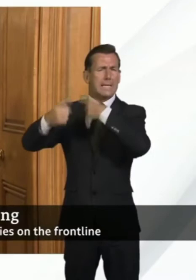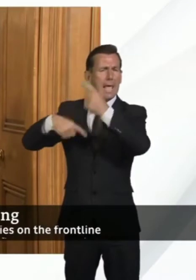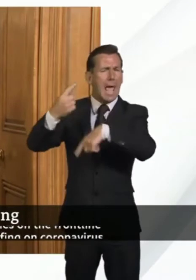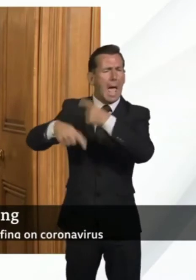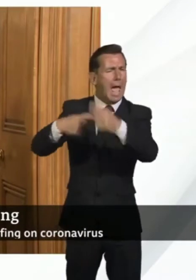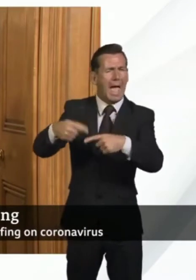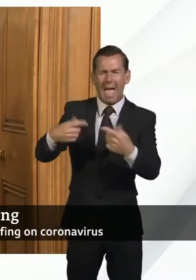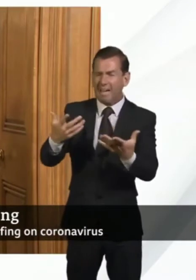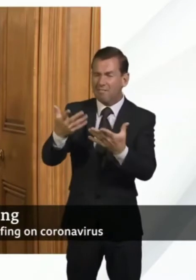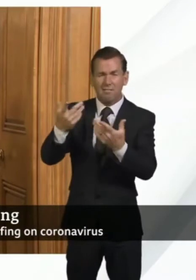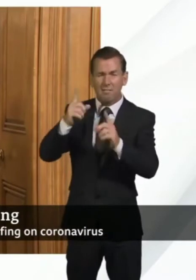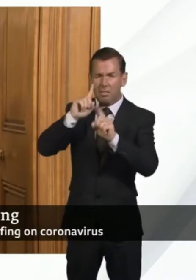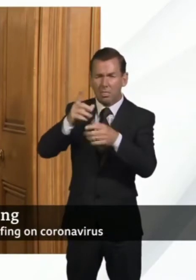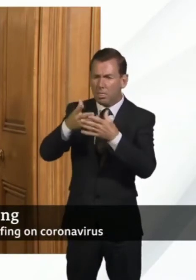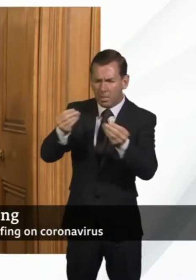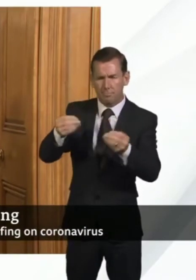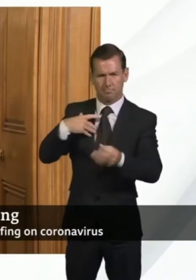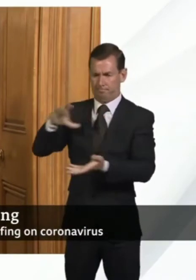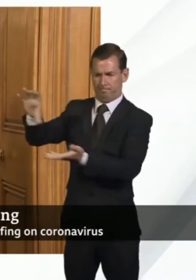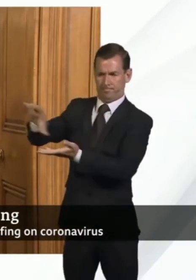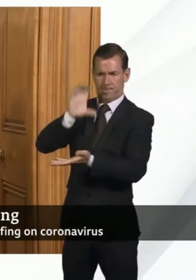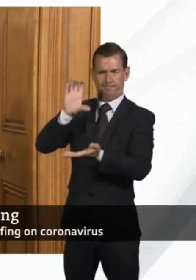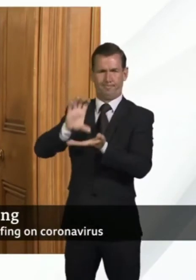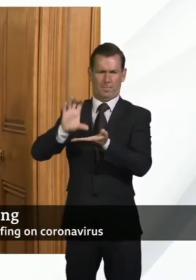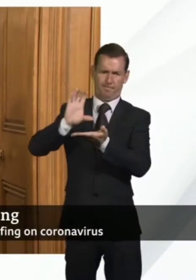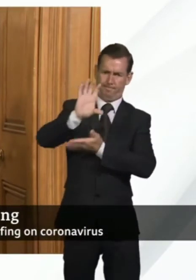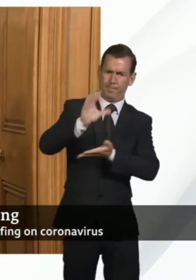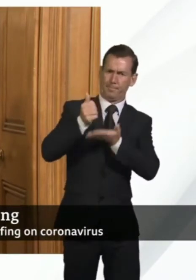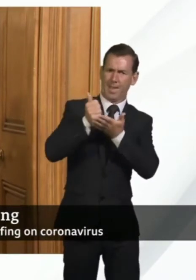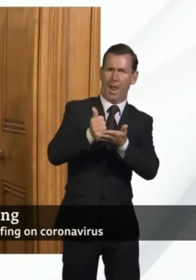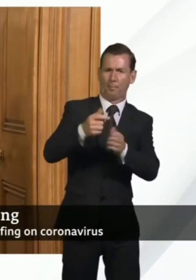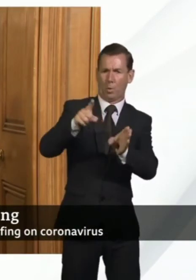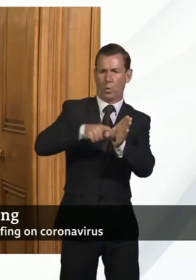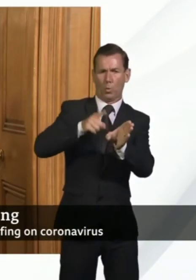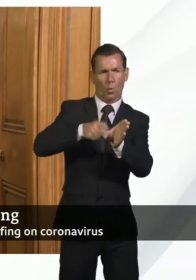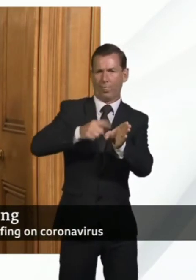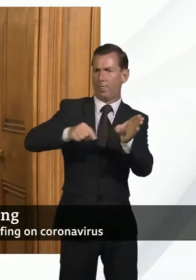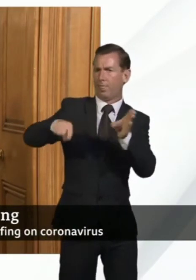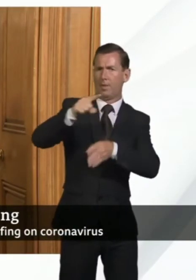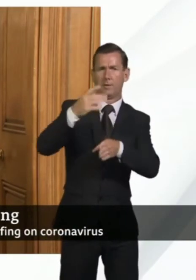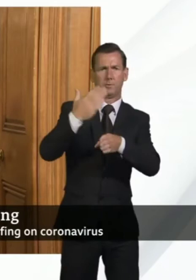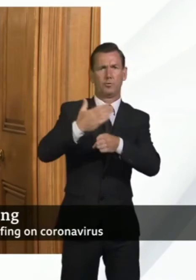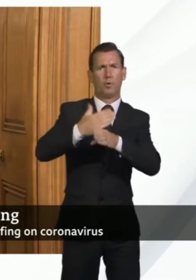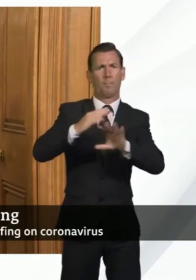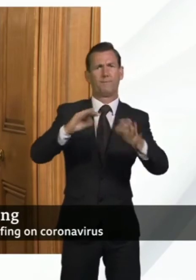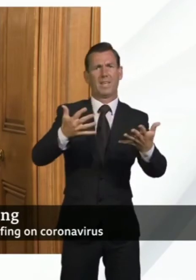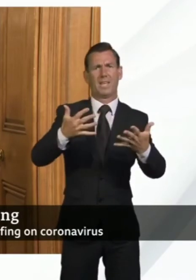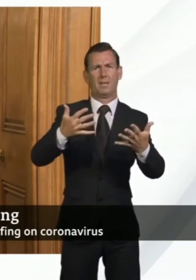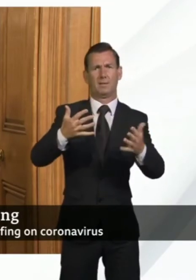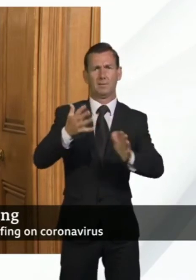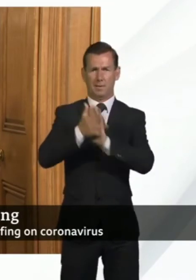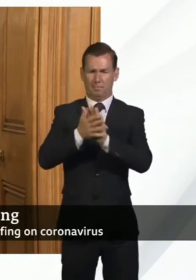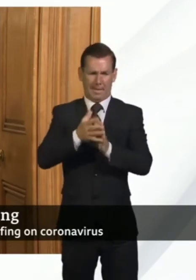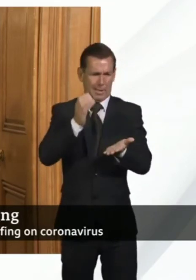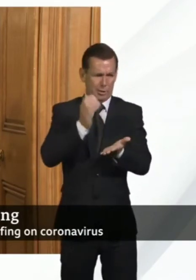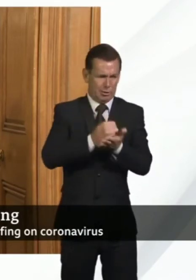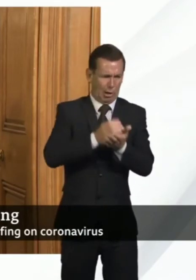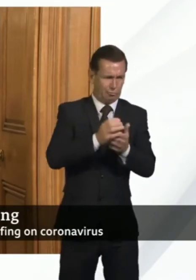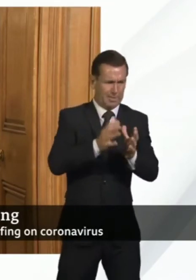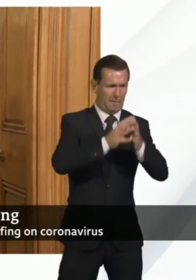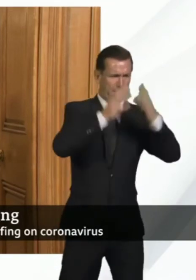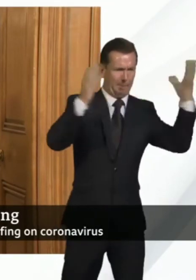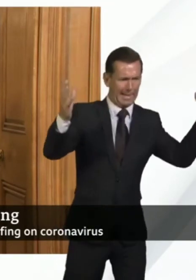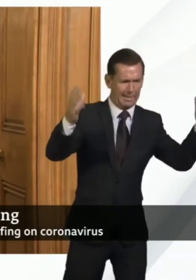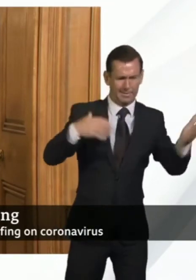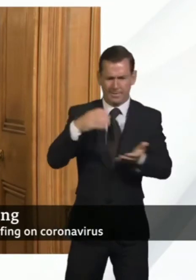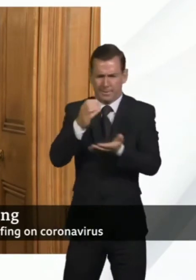financially vulnerable and to support charities tackling youth unemployment. So our charities, both large and small, have really been at the